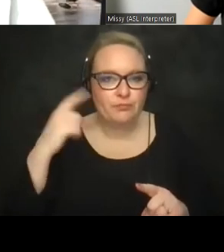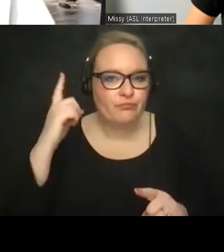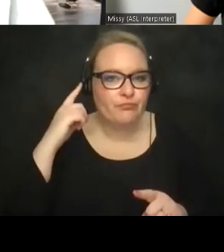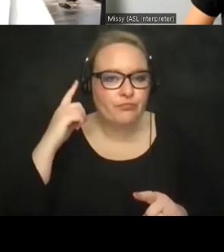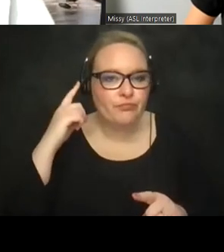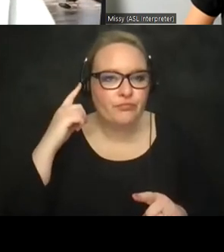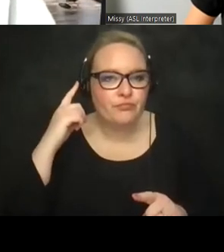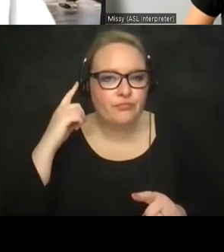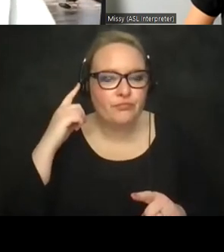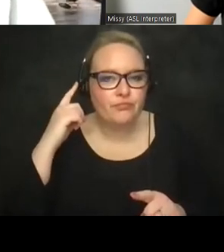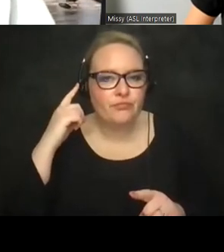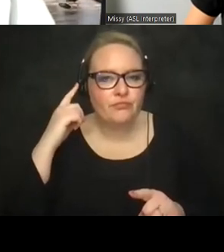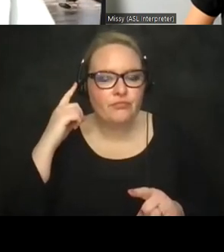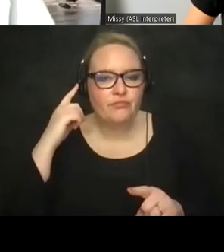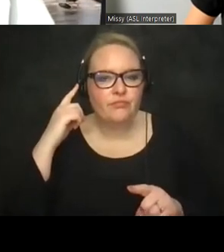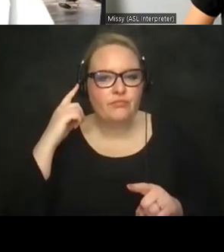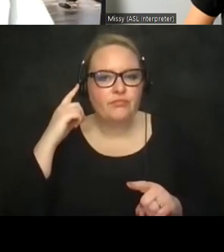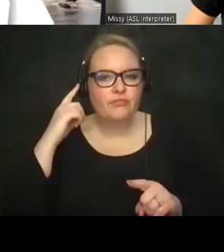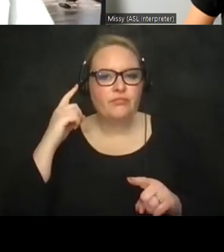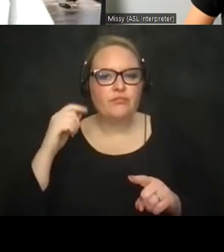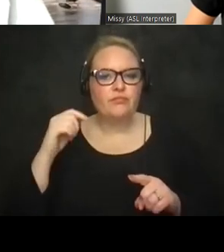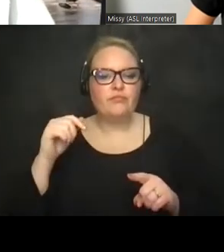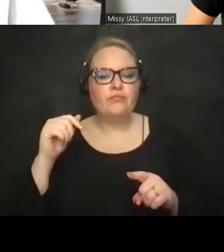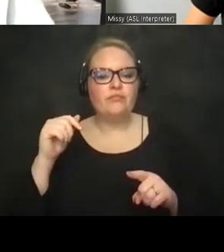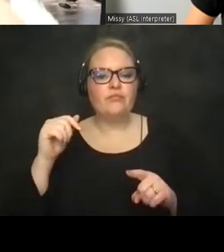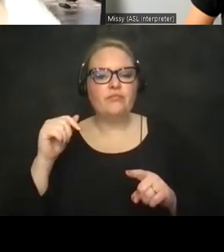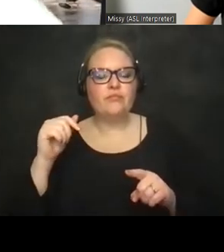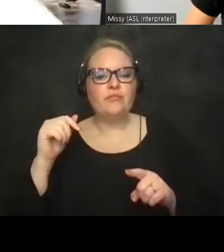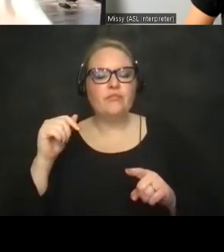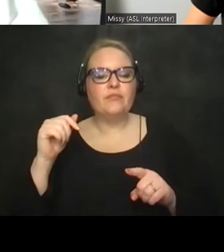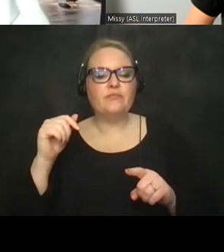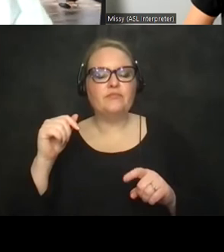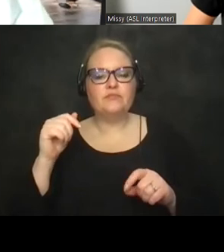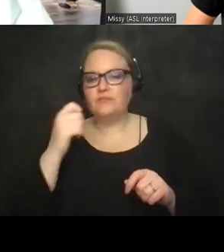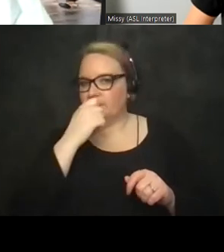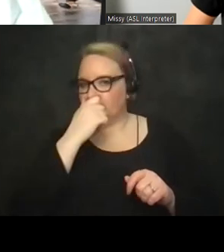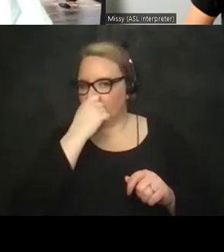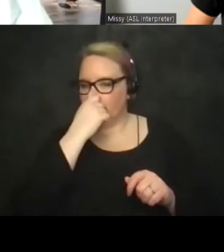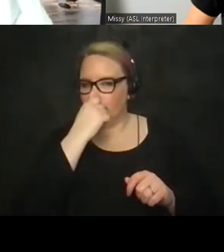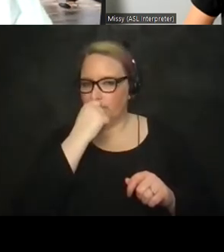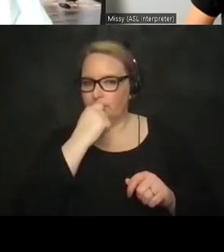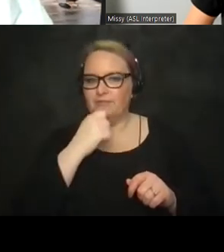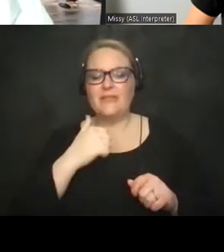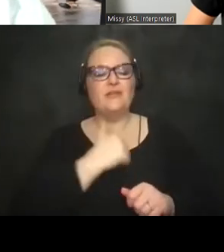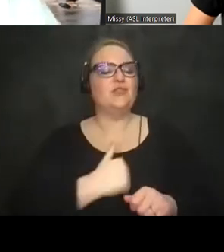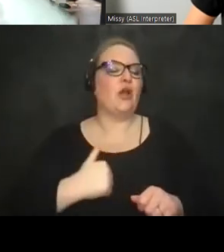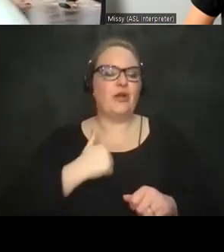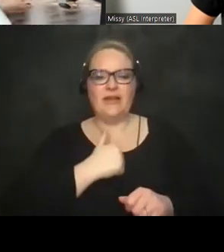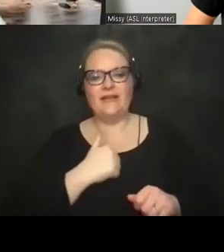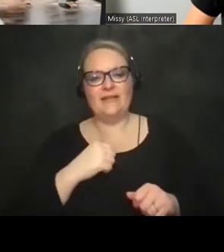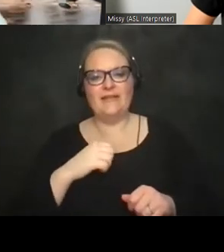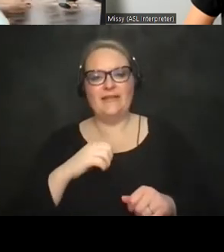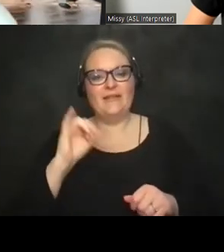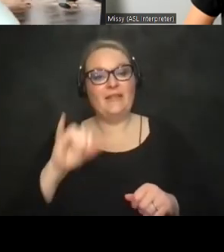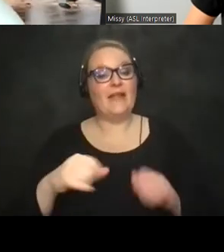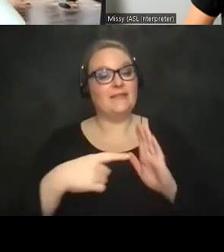as are you muted sorry about that that is actually one